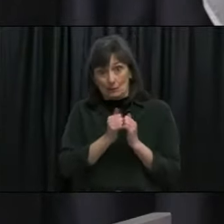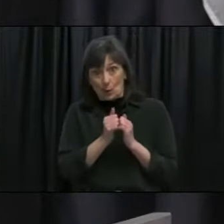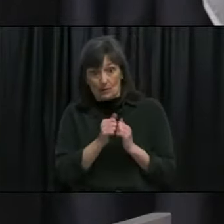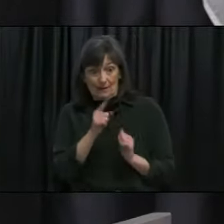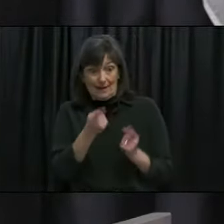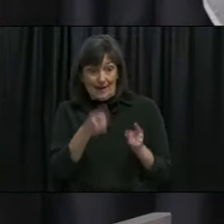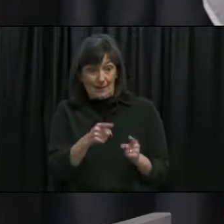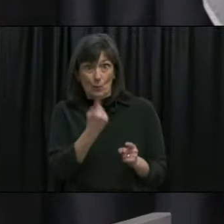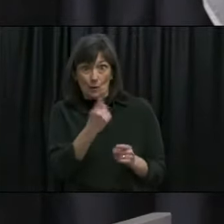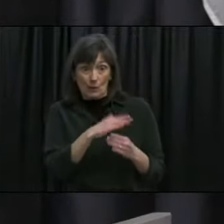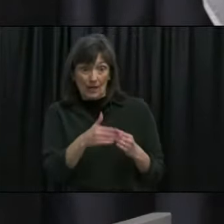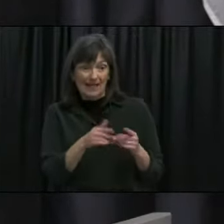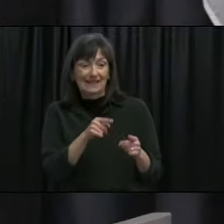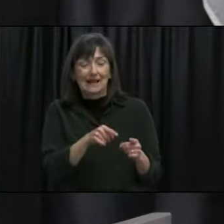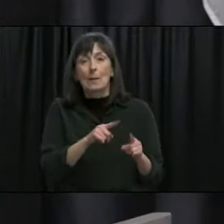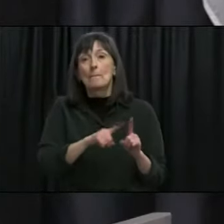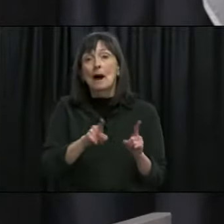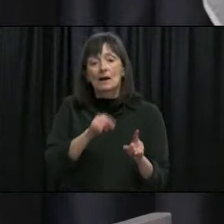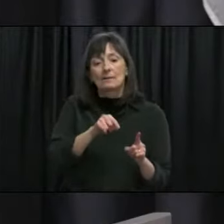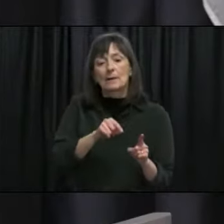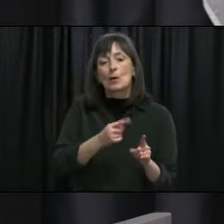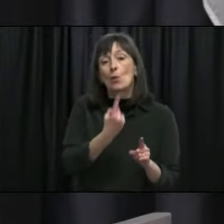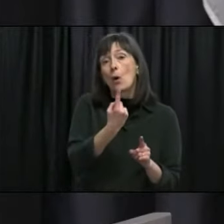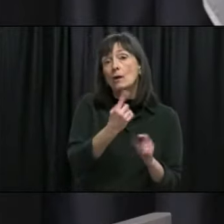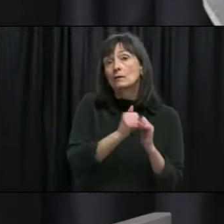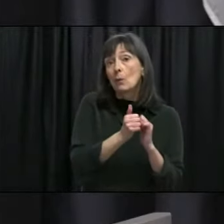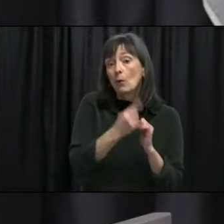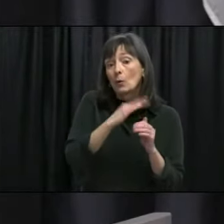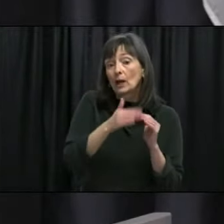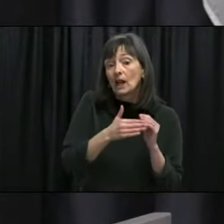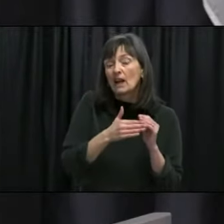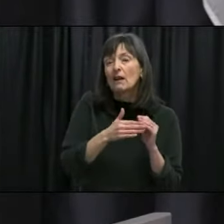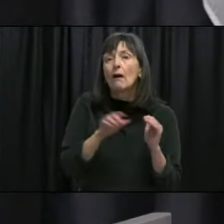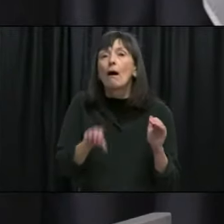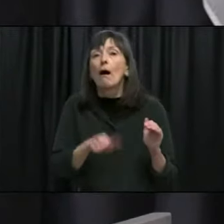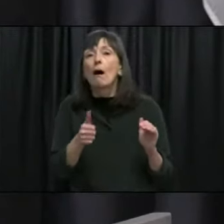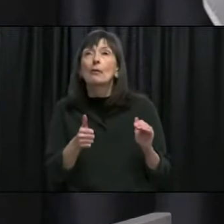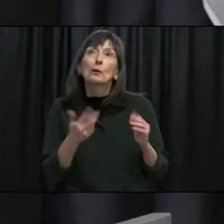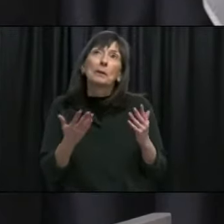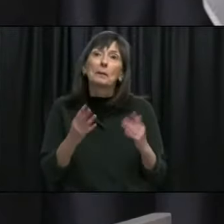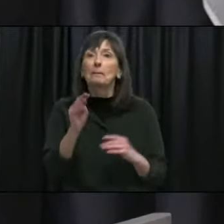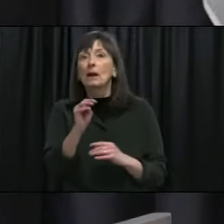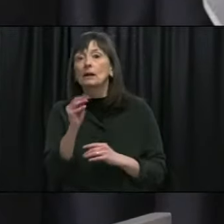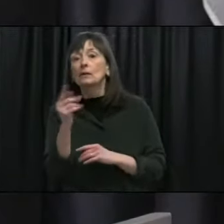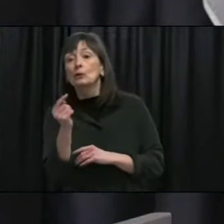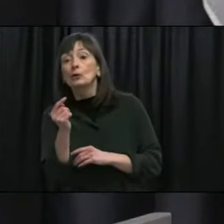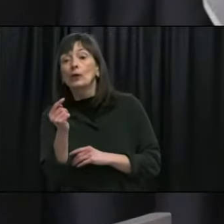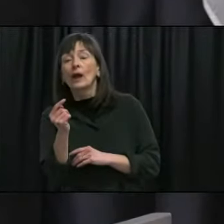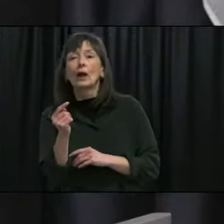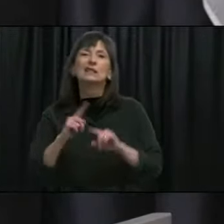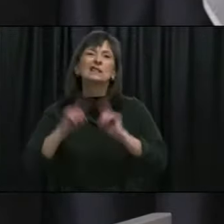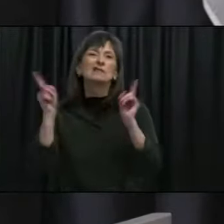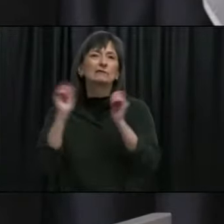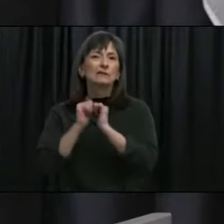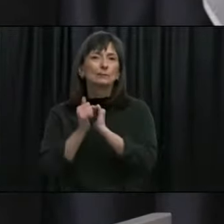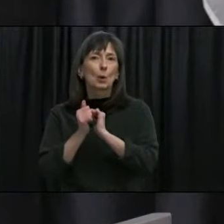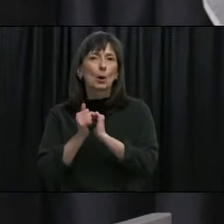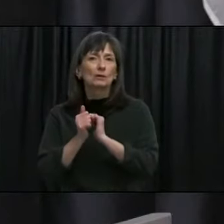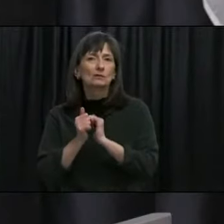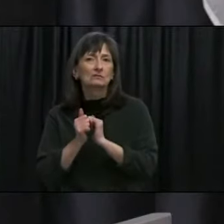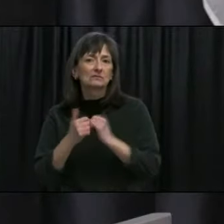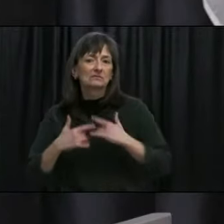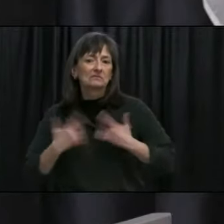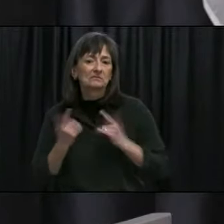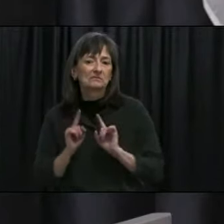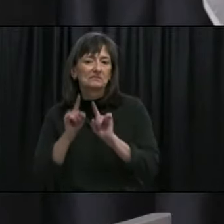in multiple sports then then some of that those people became infectious in other events that happened